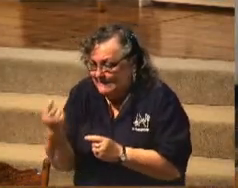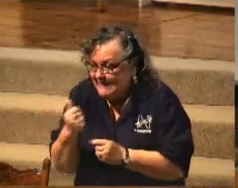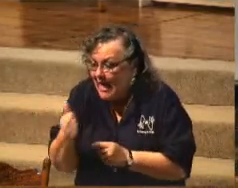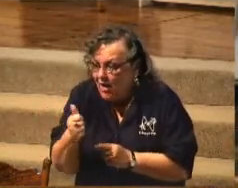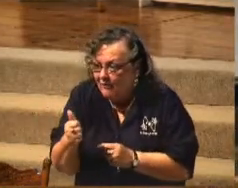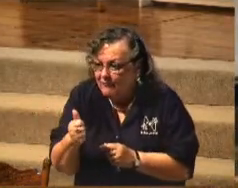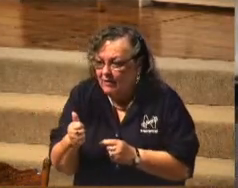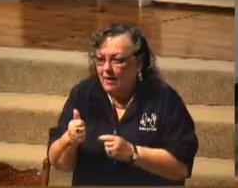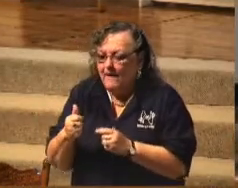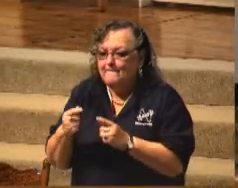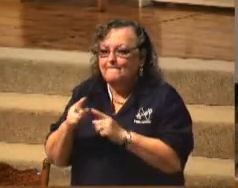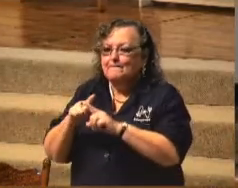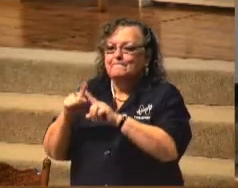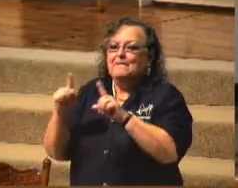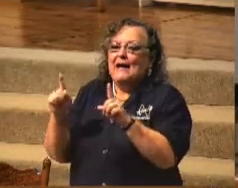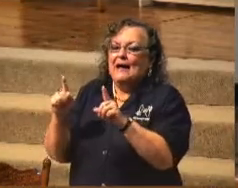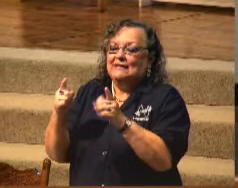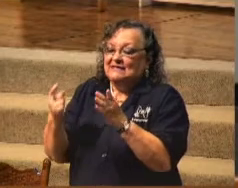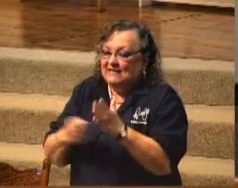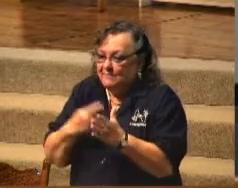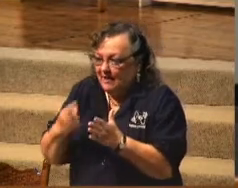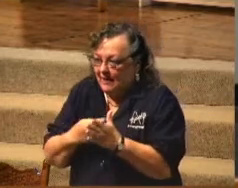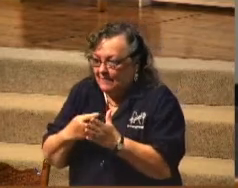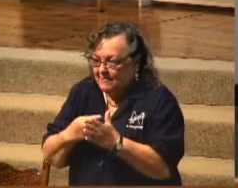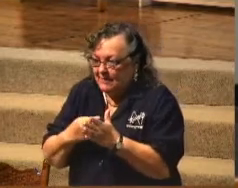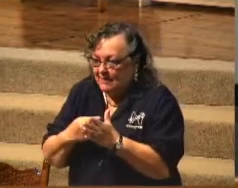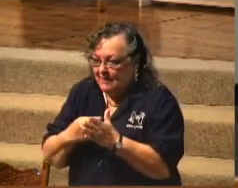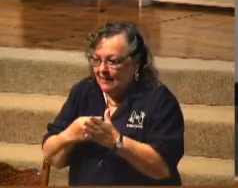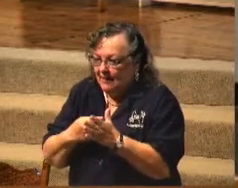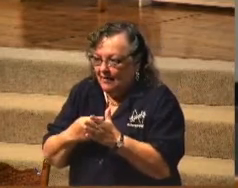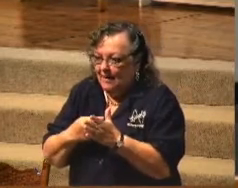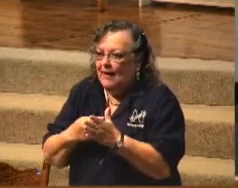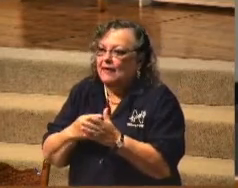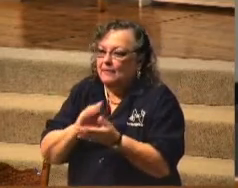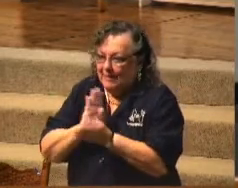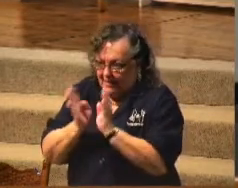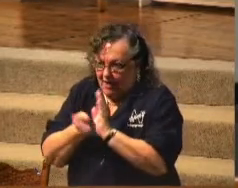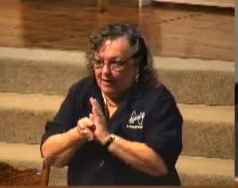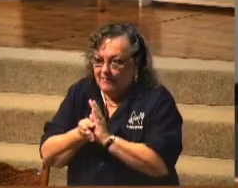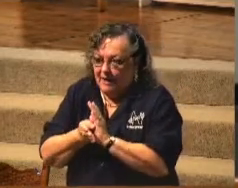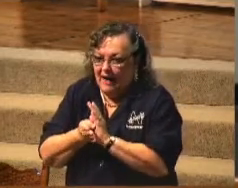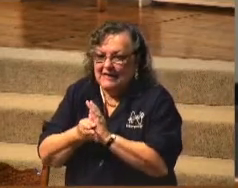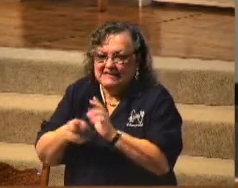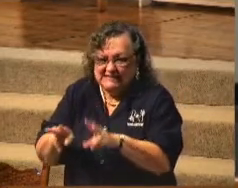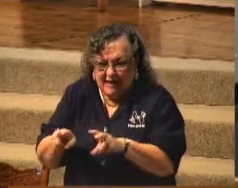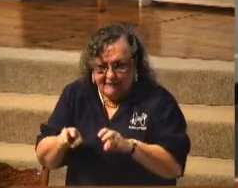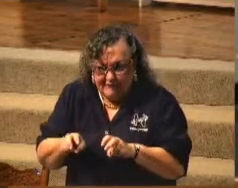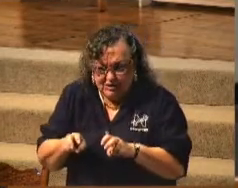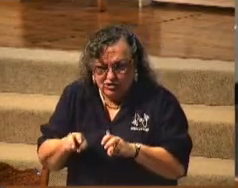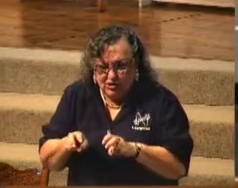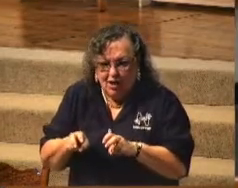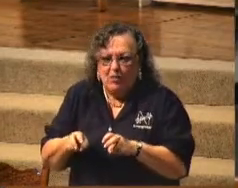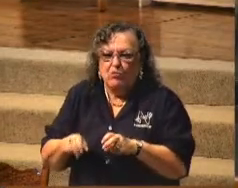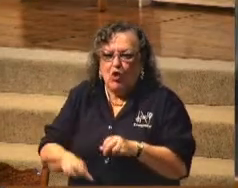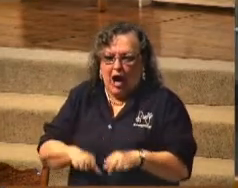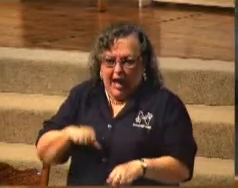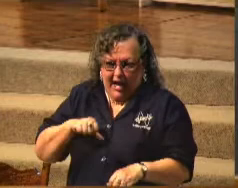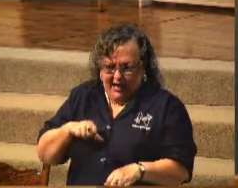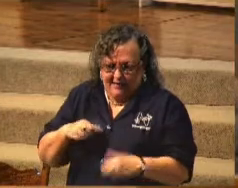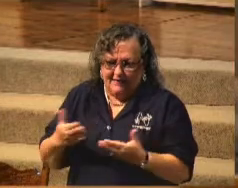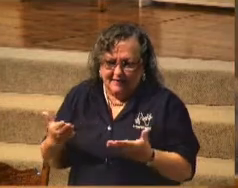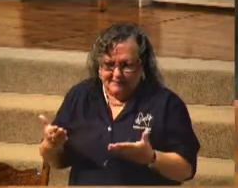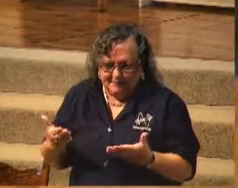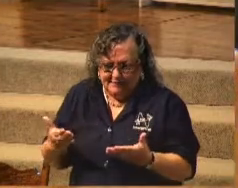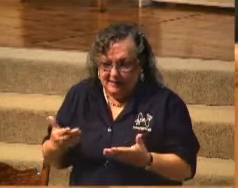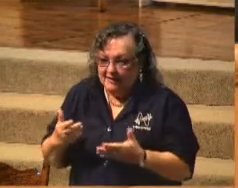thing. But sometimes it can become just a selfish pride thing. Sometimes. Sometimes you can use those things that